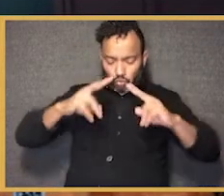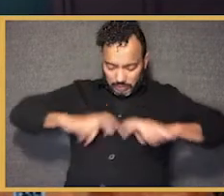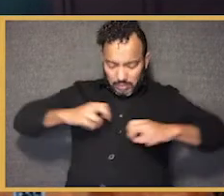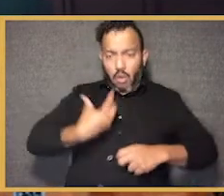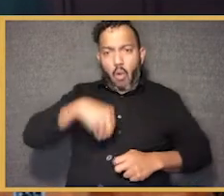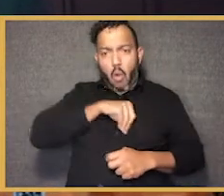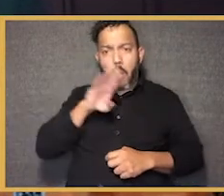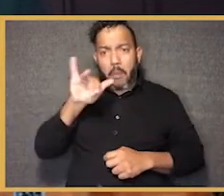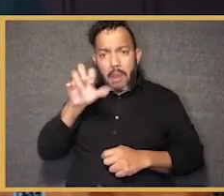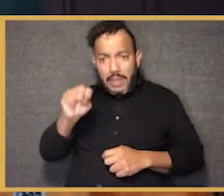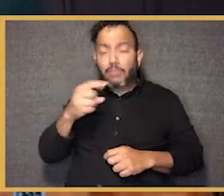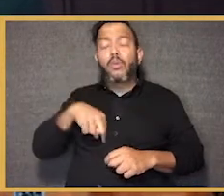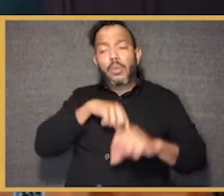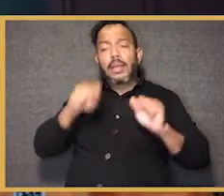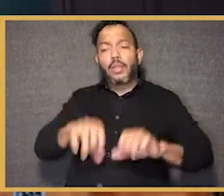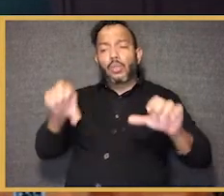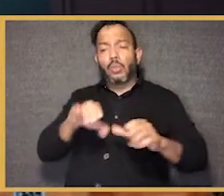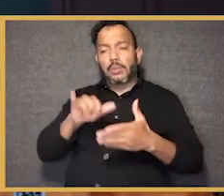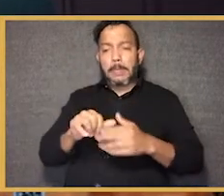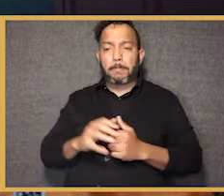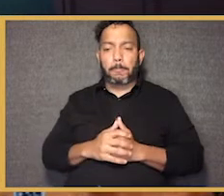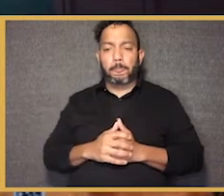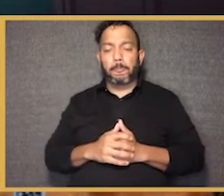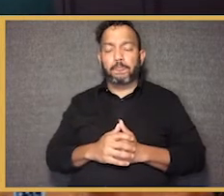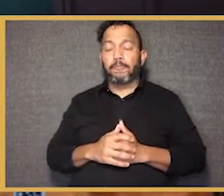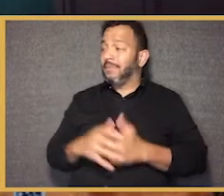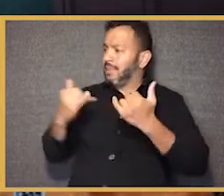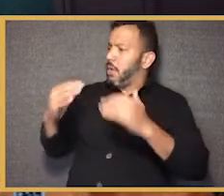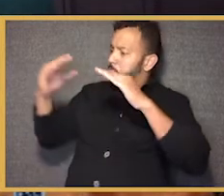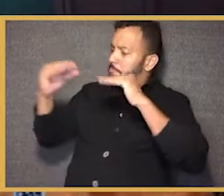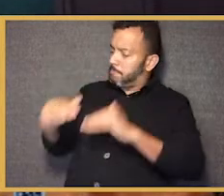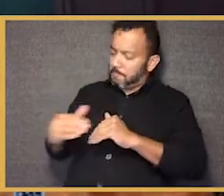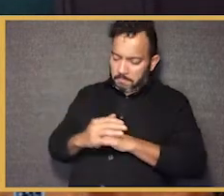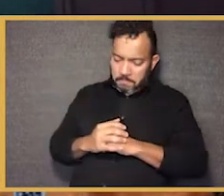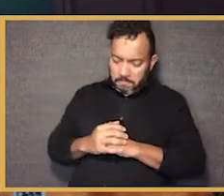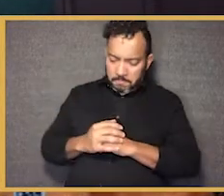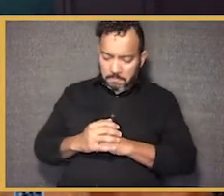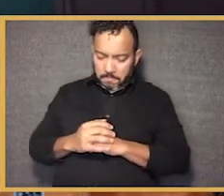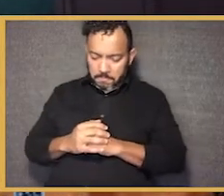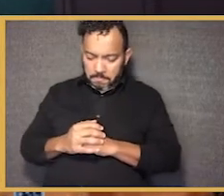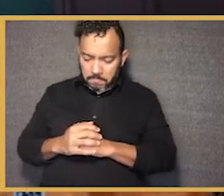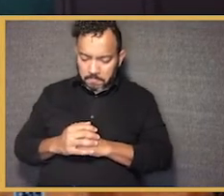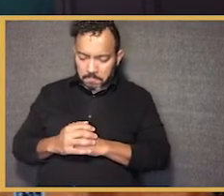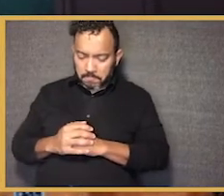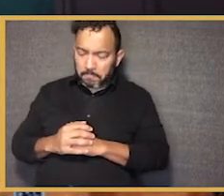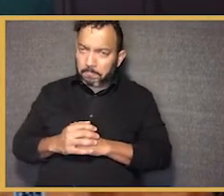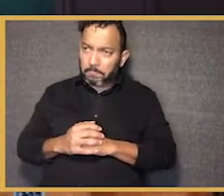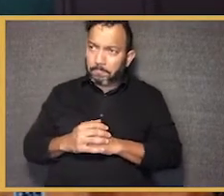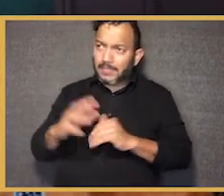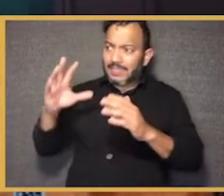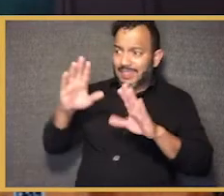bias. But we have to do that work. So, and what do you think about this, the